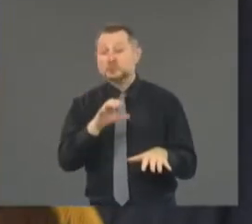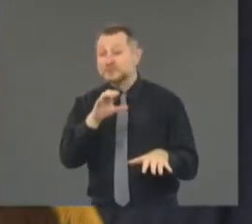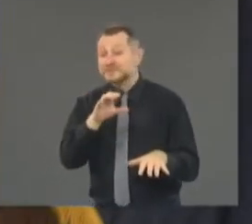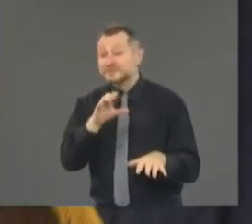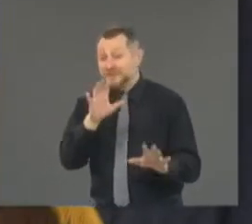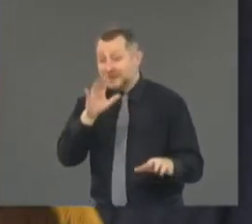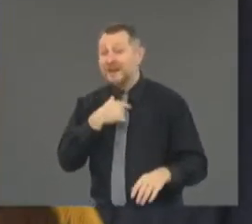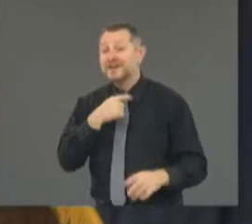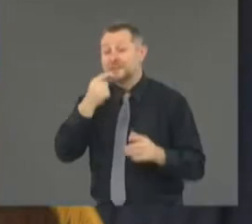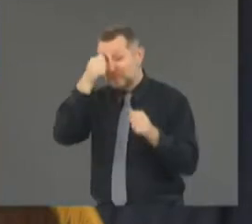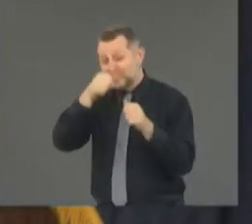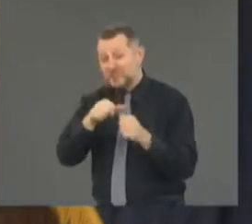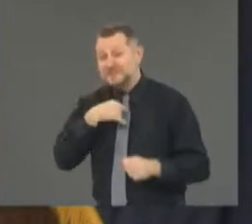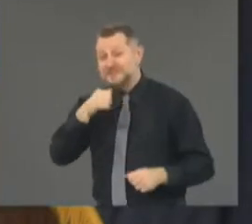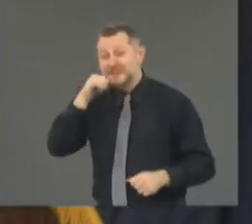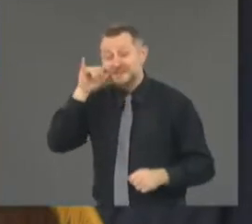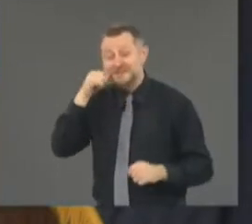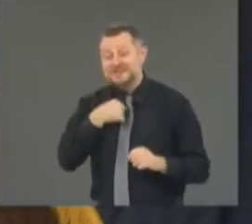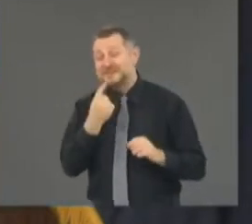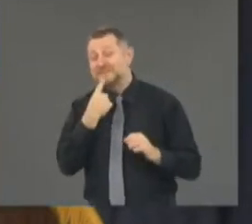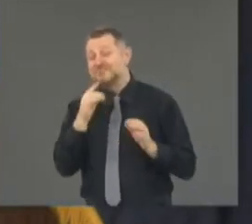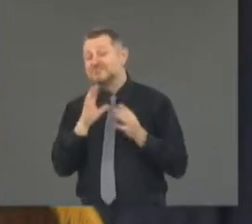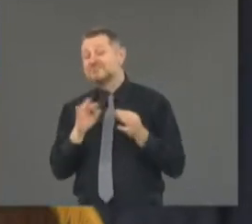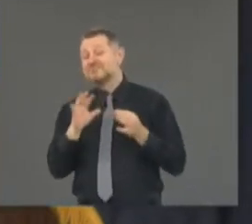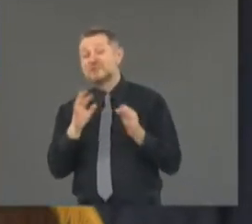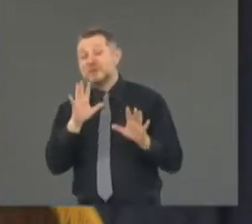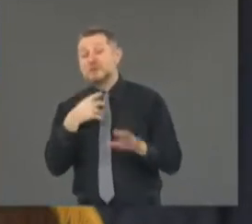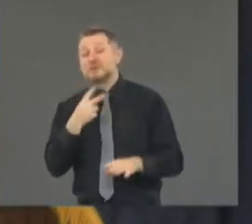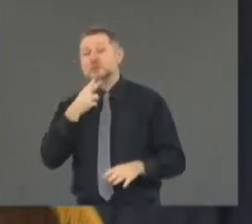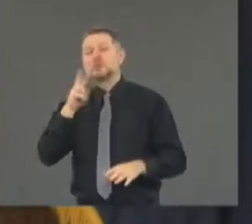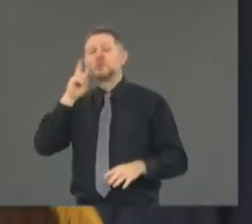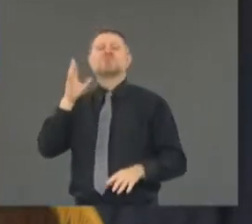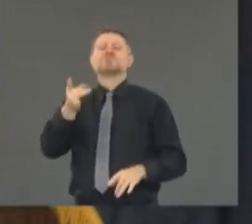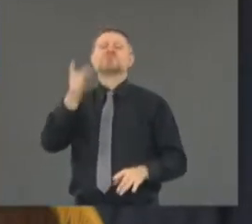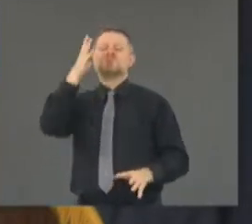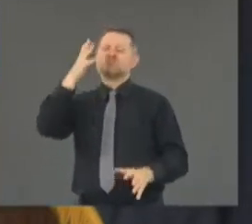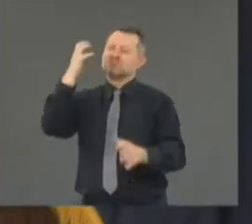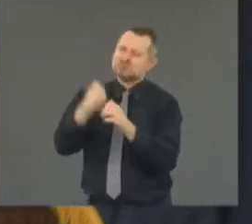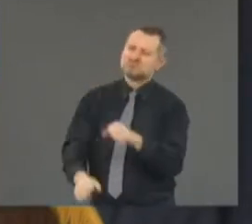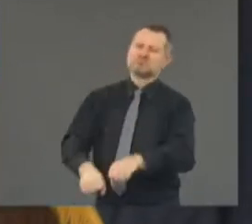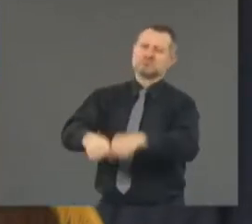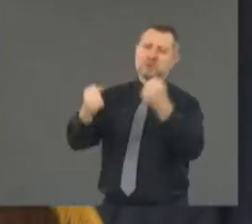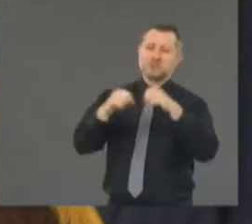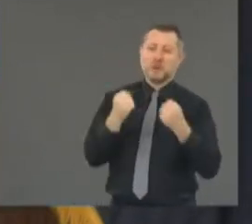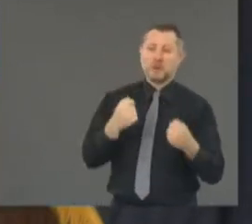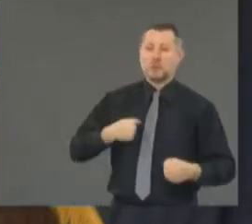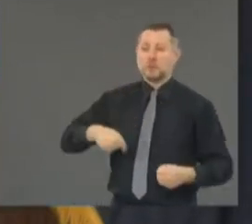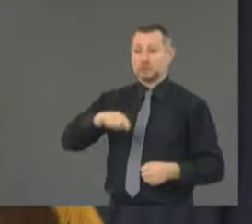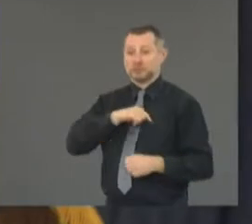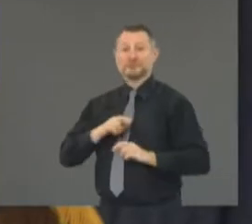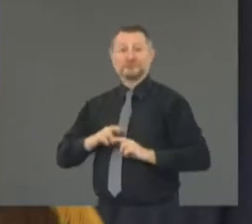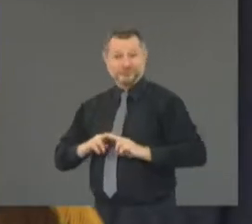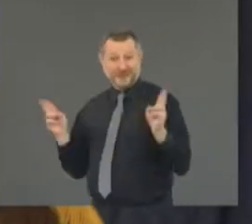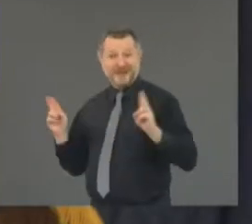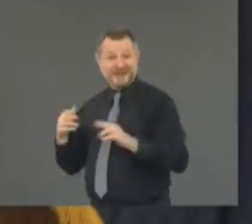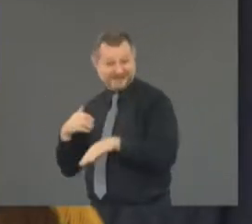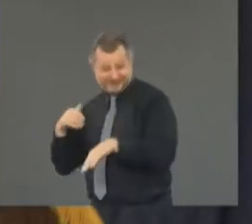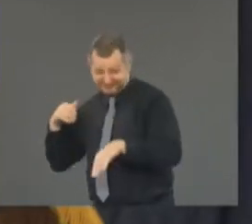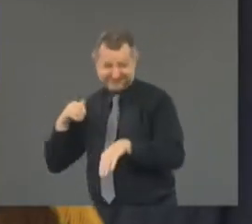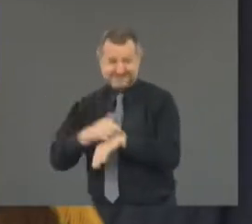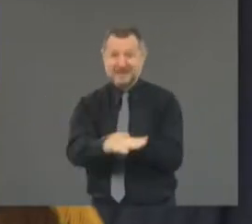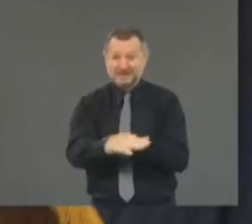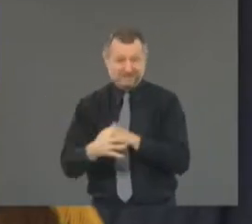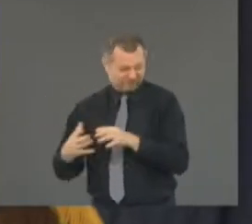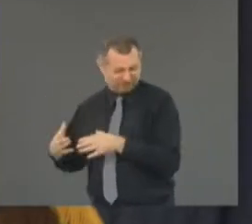uh, there was a terrible night of looting. Uh, I was prepared to send the National Guard to help to provide the